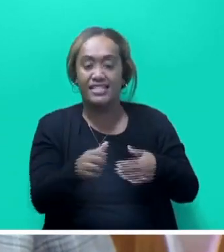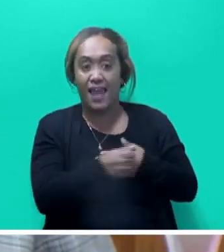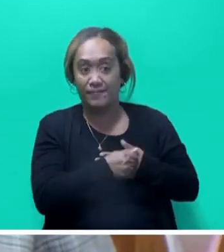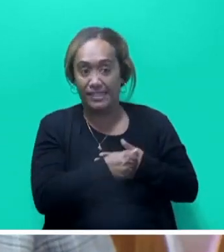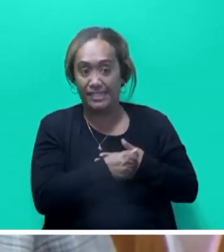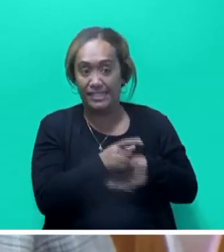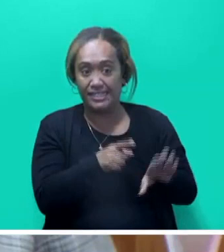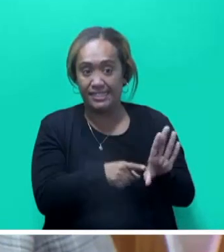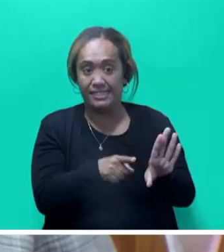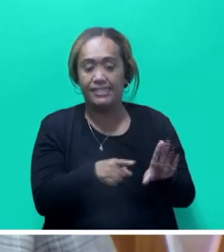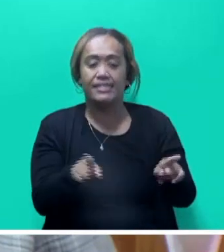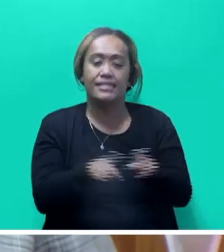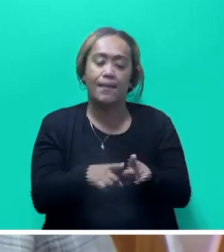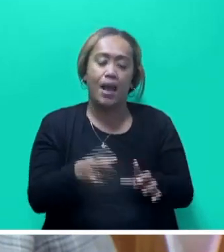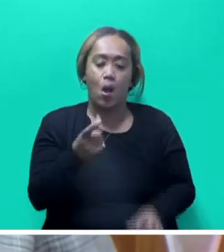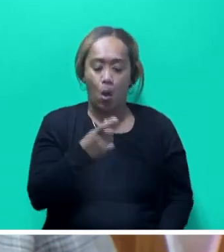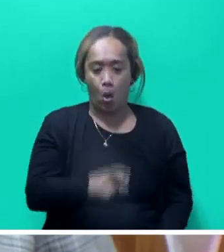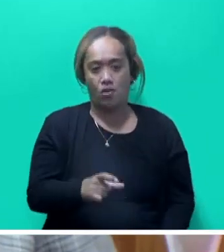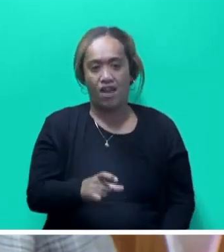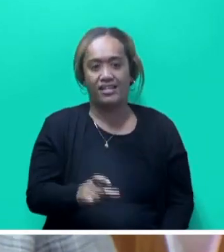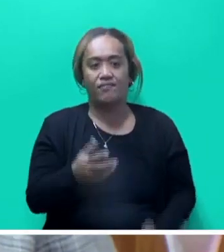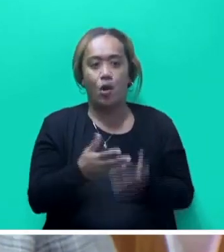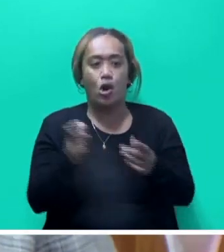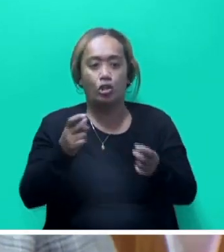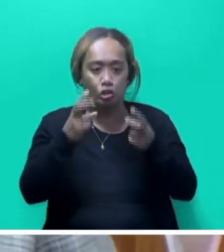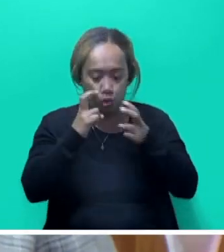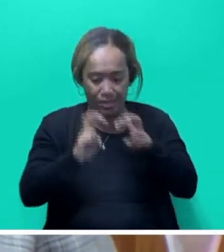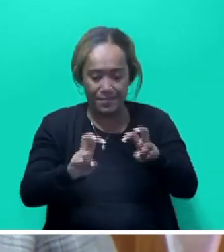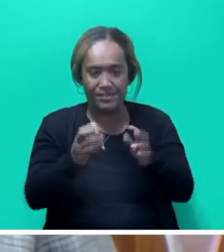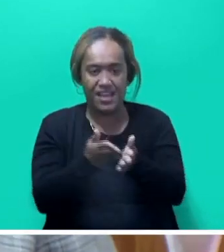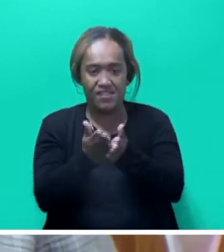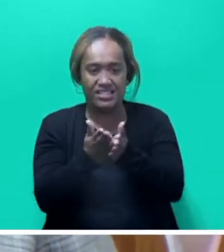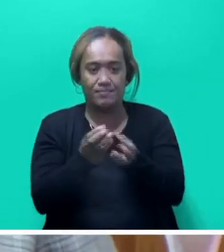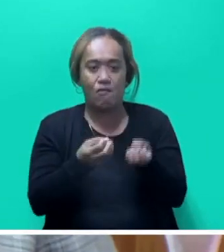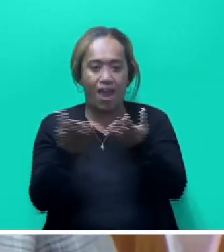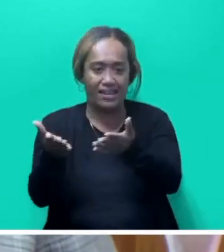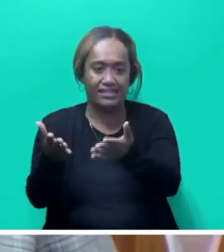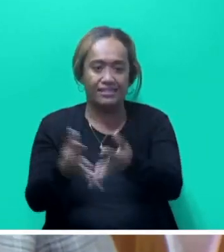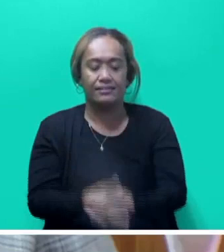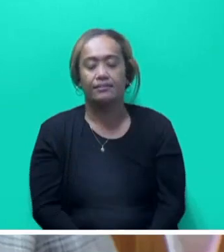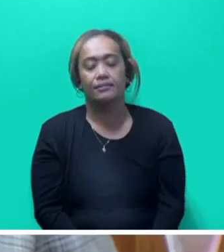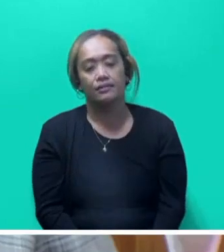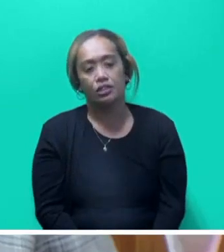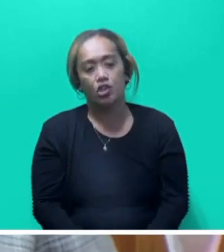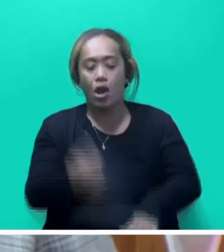awareness and advocate on the code of conduct of tourism service providers, which Kevner recently endorsed.